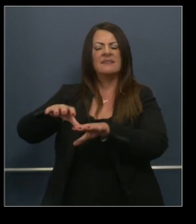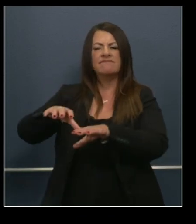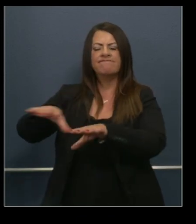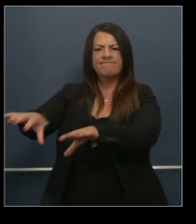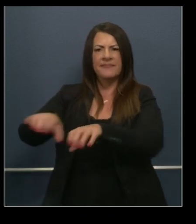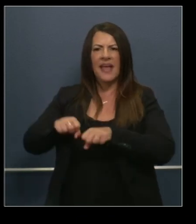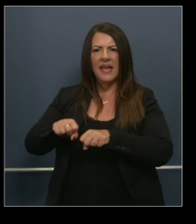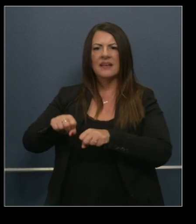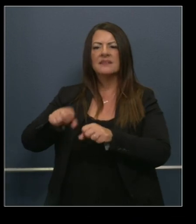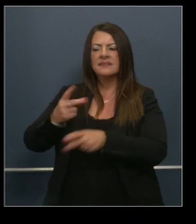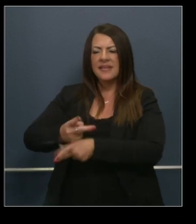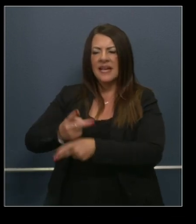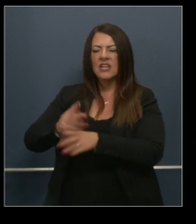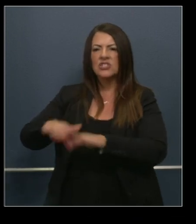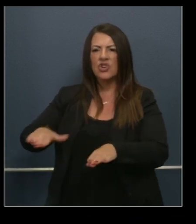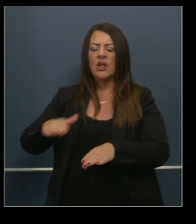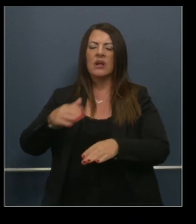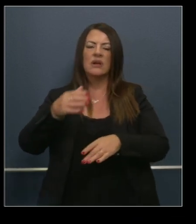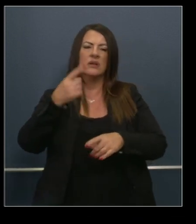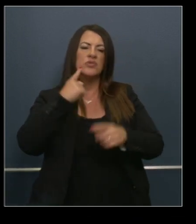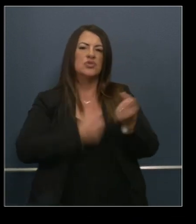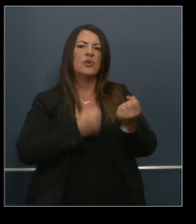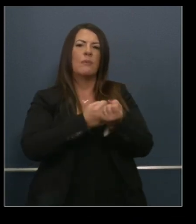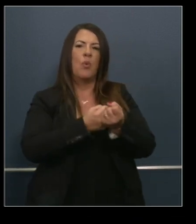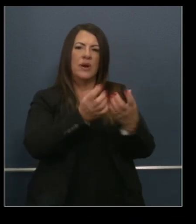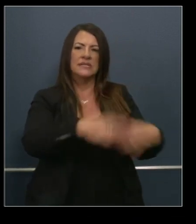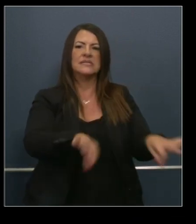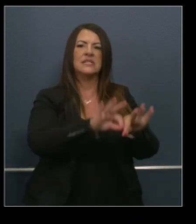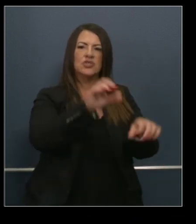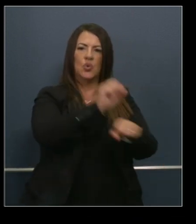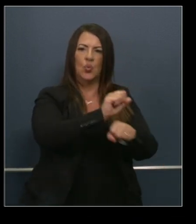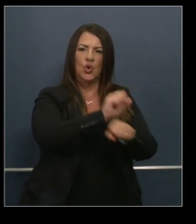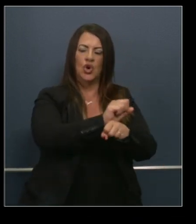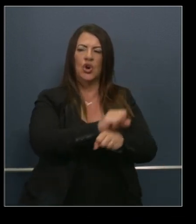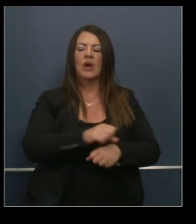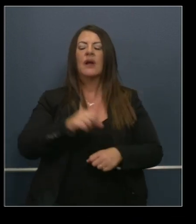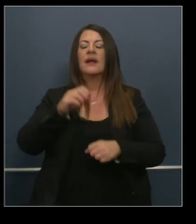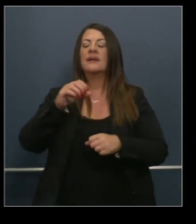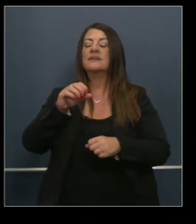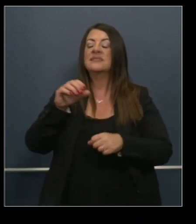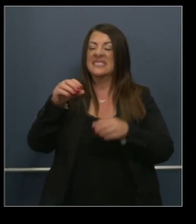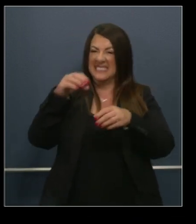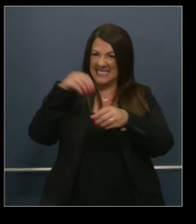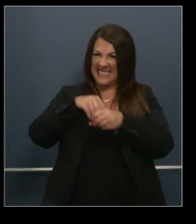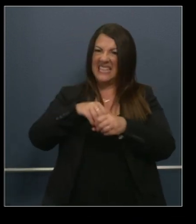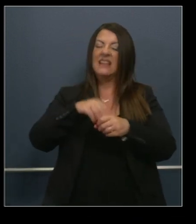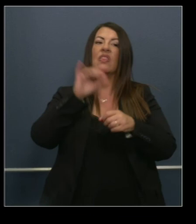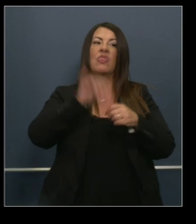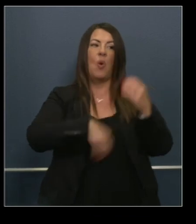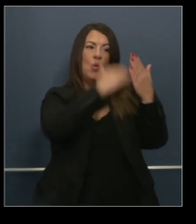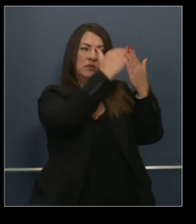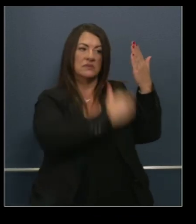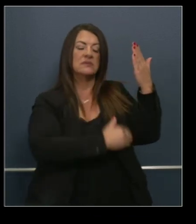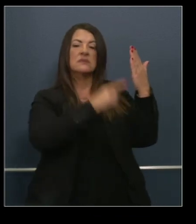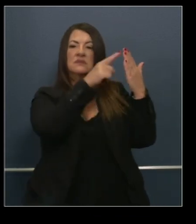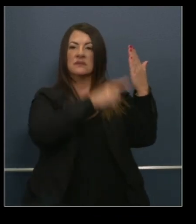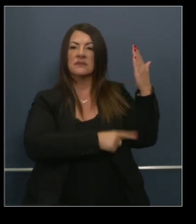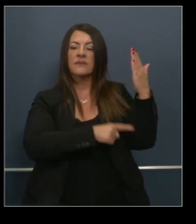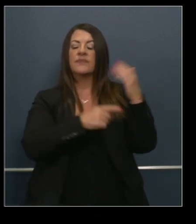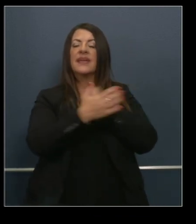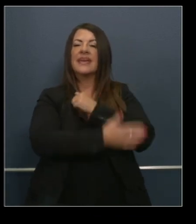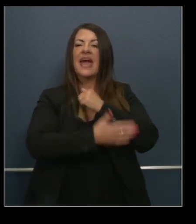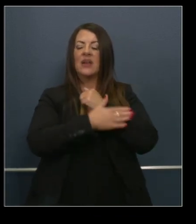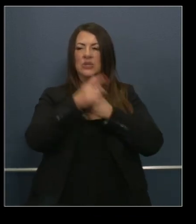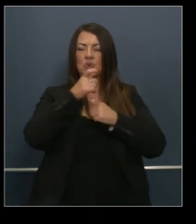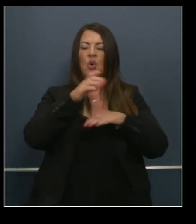so on in various parts of the state, including the counties on the watch list. Those guidelines that have been